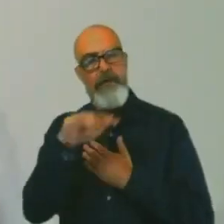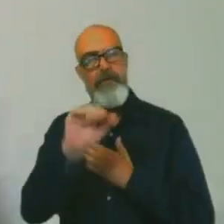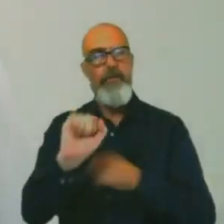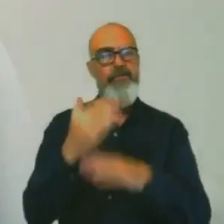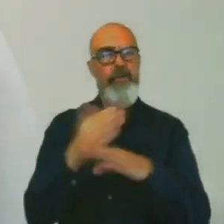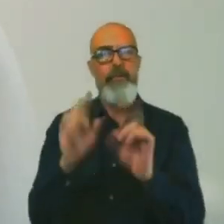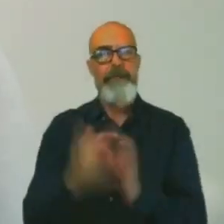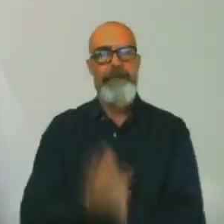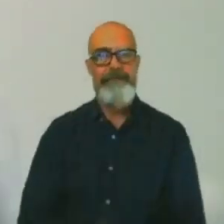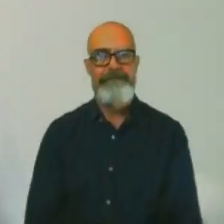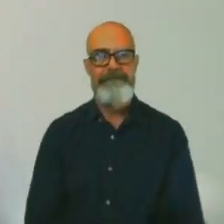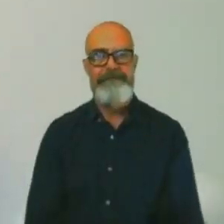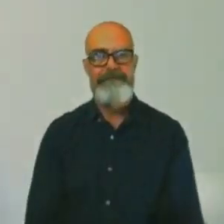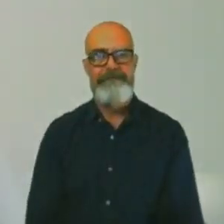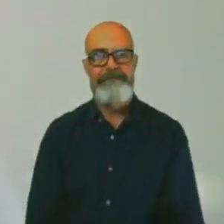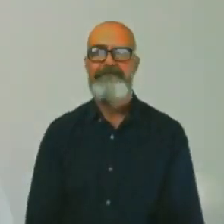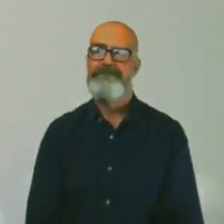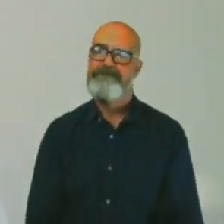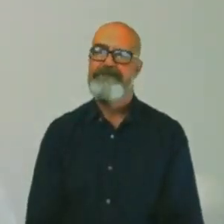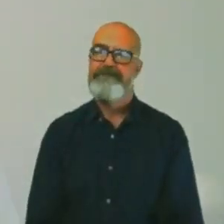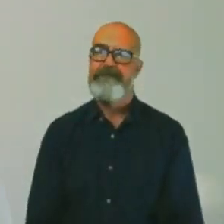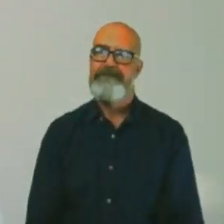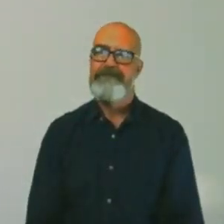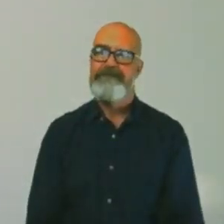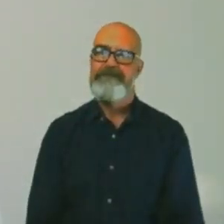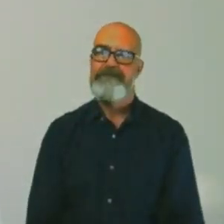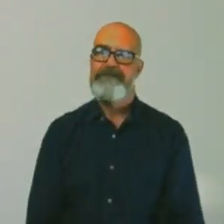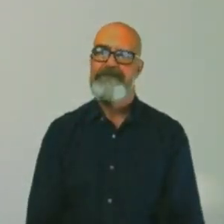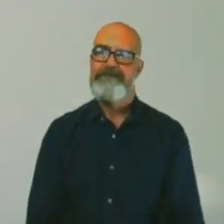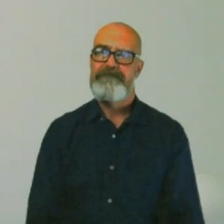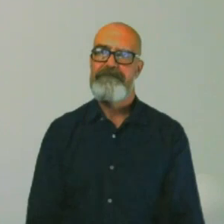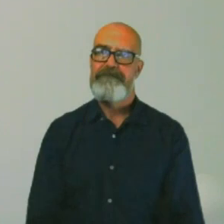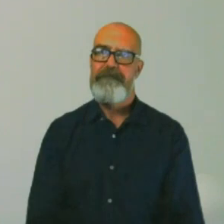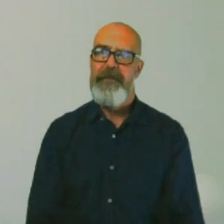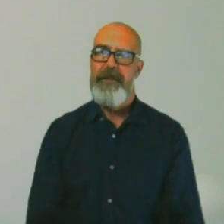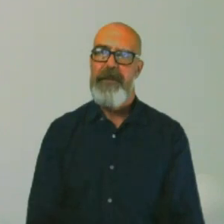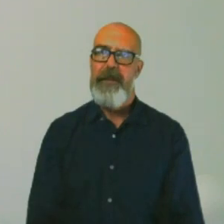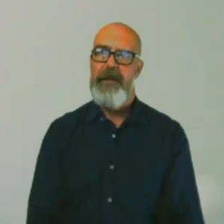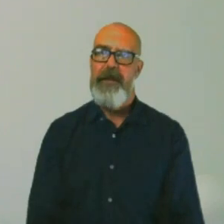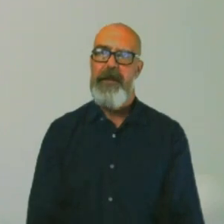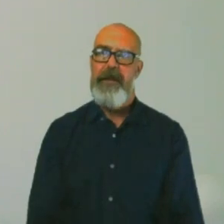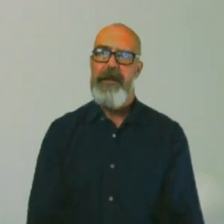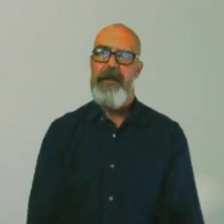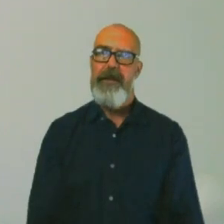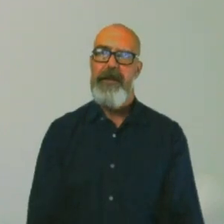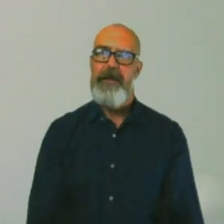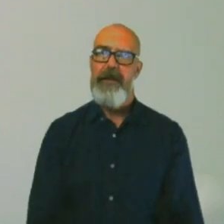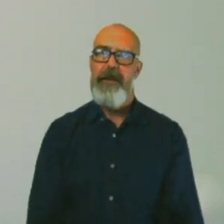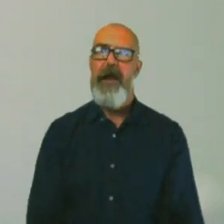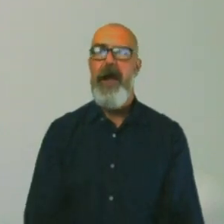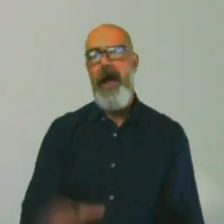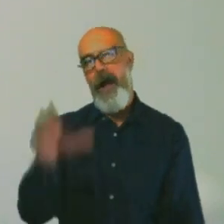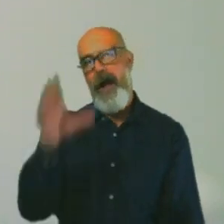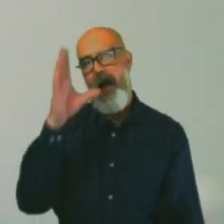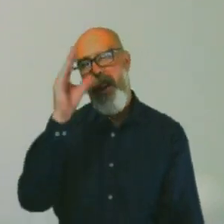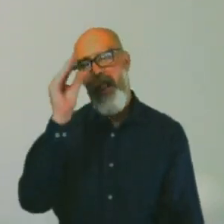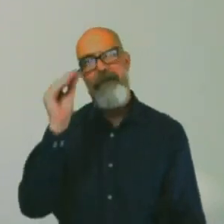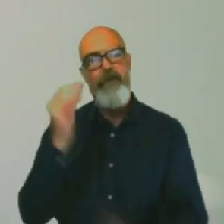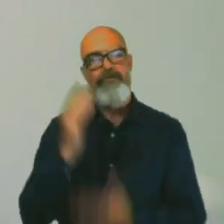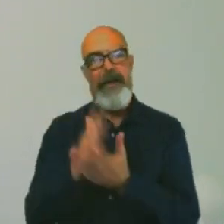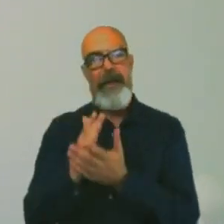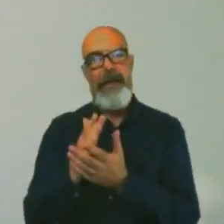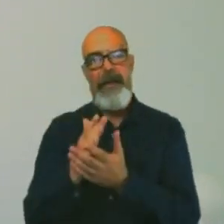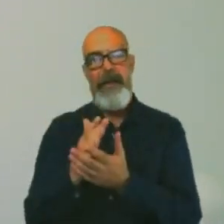I love most about my job is probably what's the most challenging aspect as well. It's that you learn a new thing every day. There is not